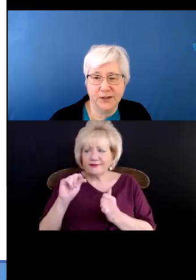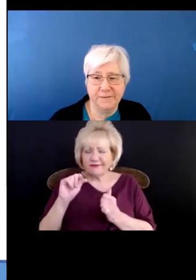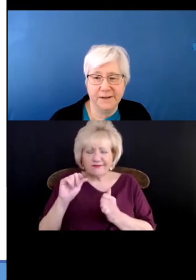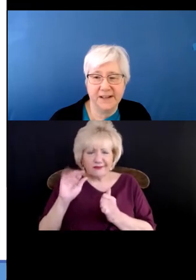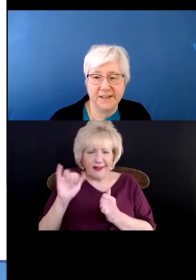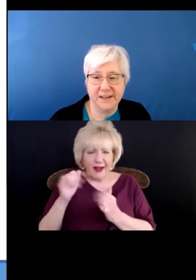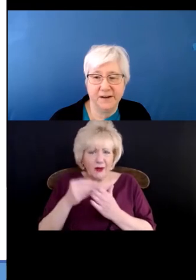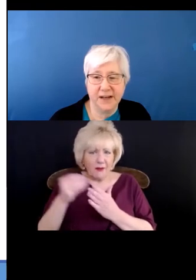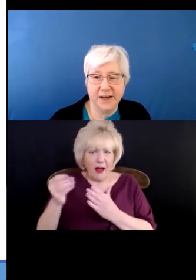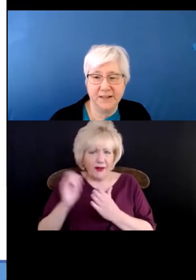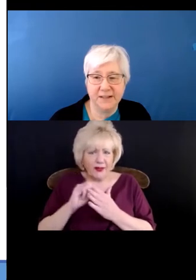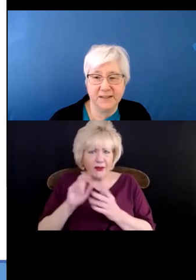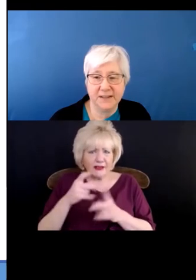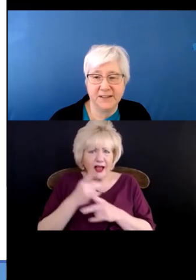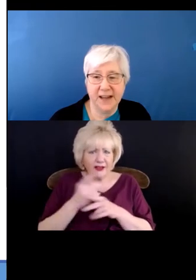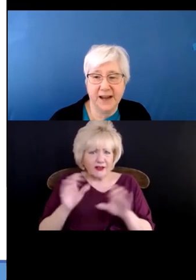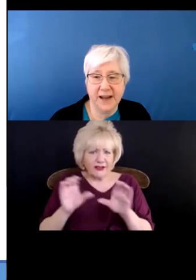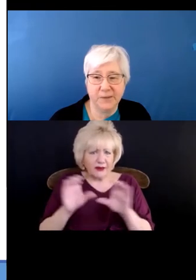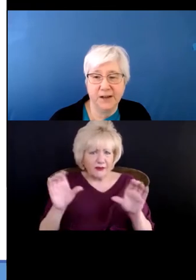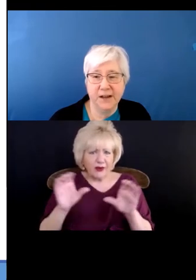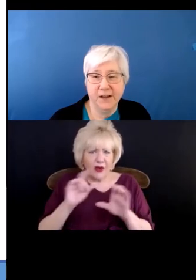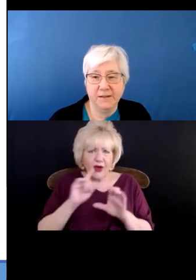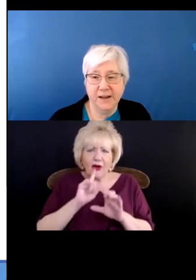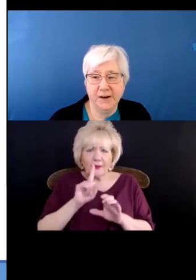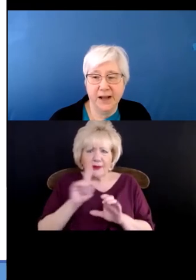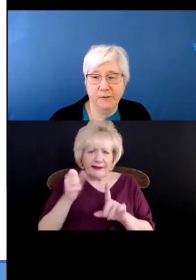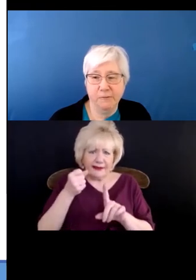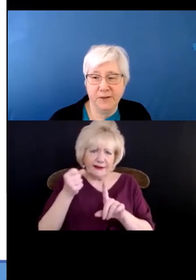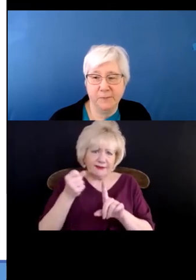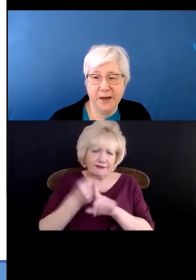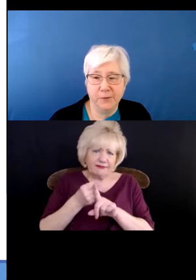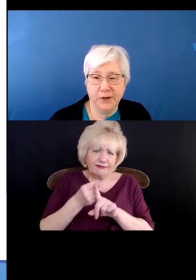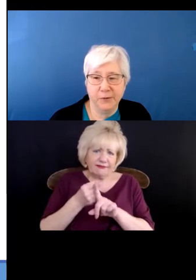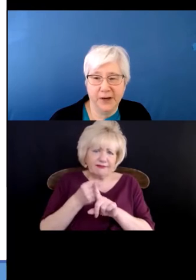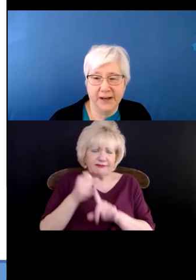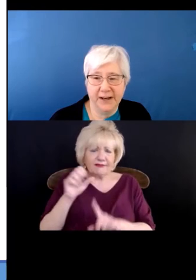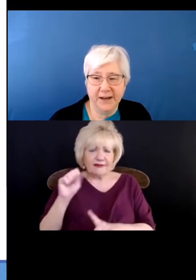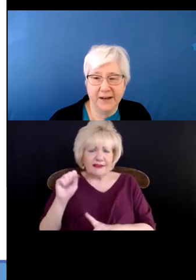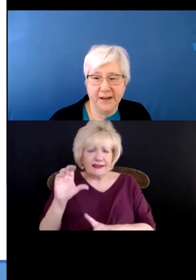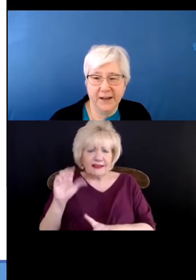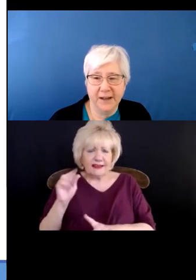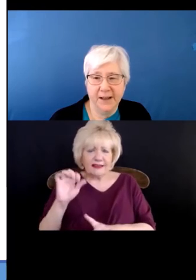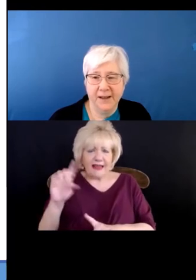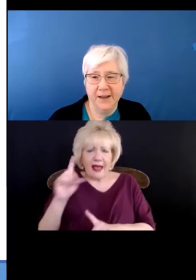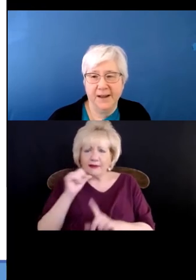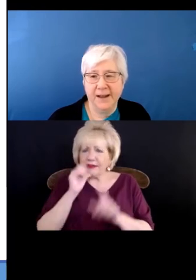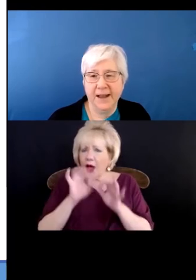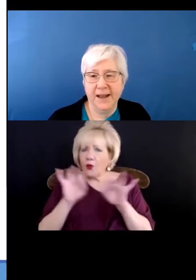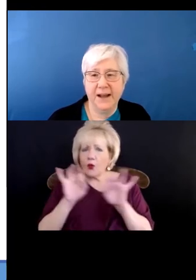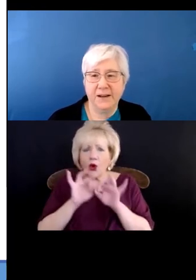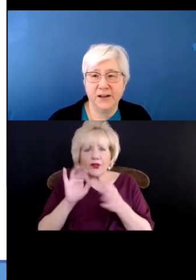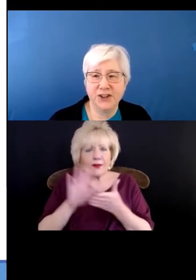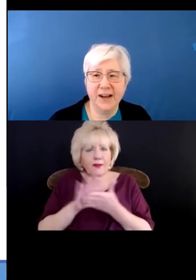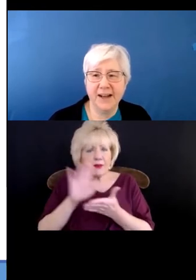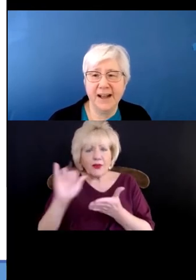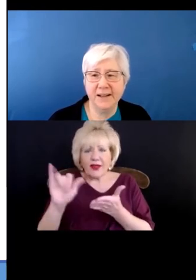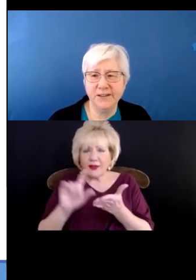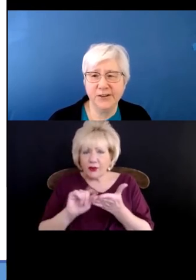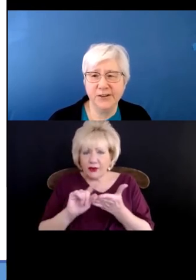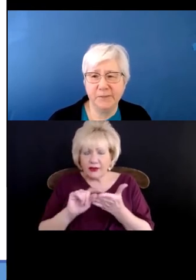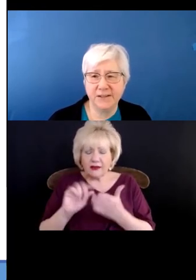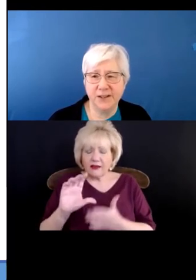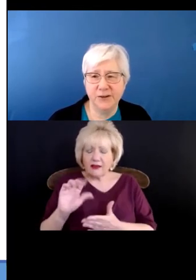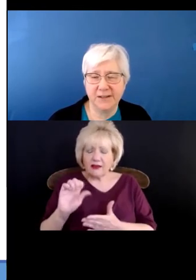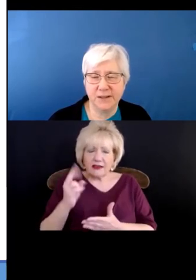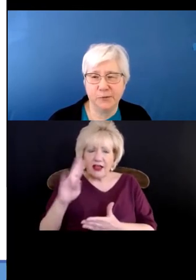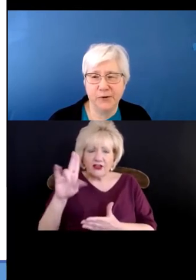certificates are getting scammed. They are not worth the paper they're printed on. And Koshana, I'll